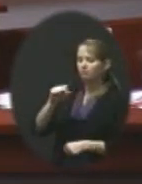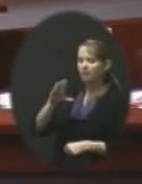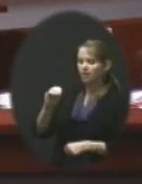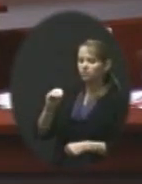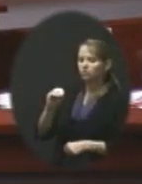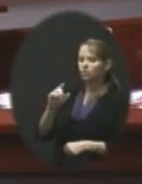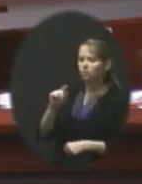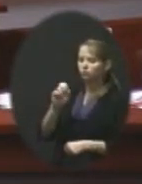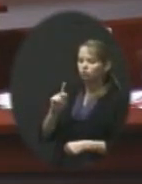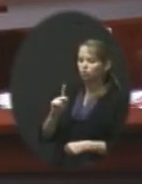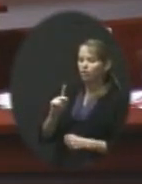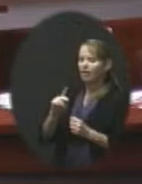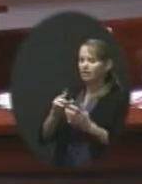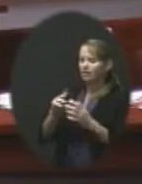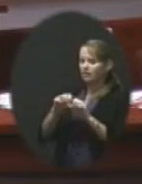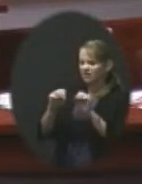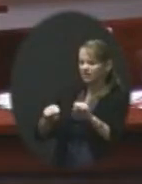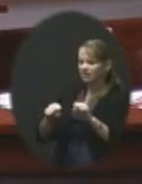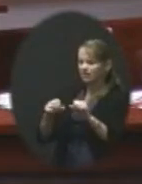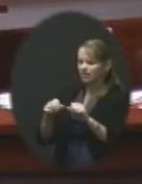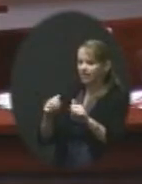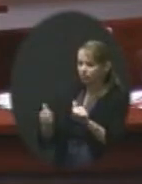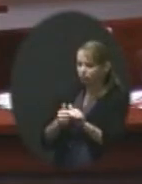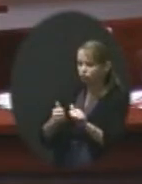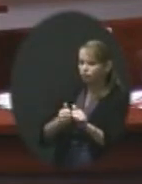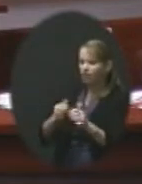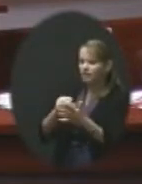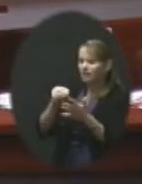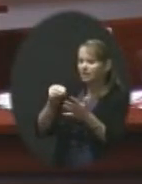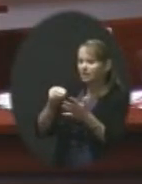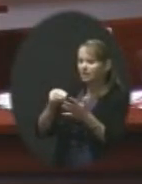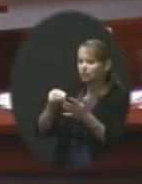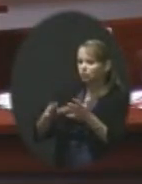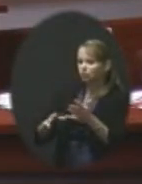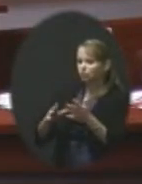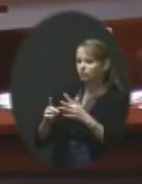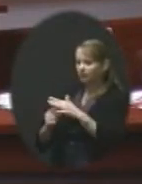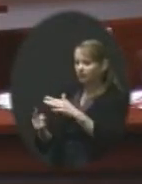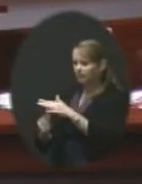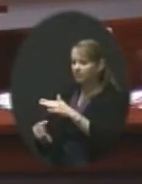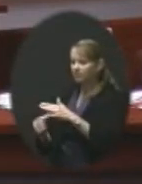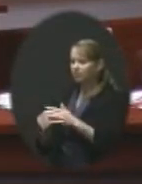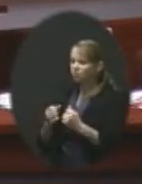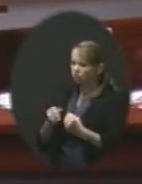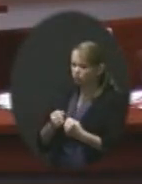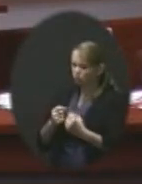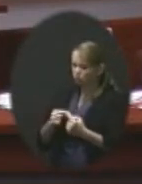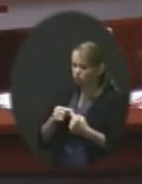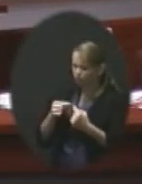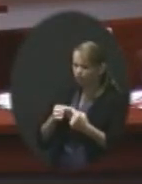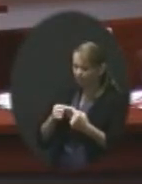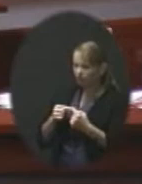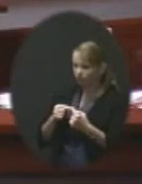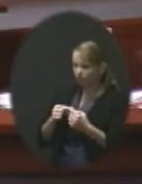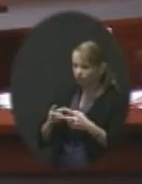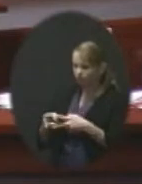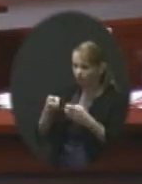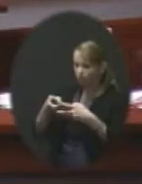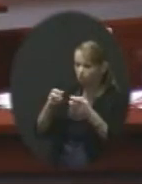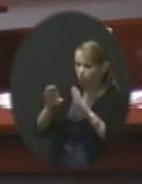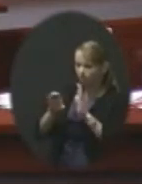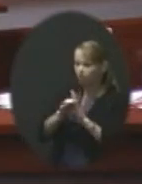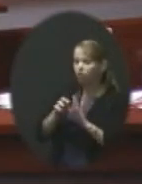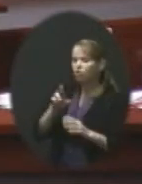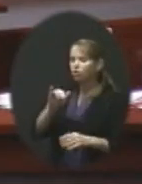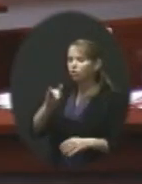at Olathe South and struggling to load student pictures. Rita Lyon found out we were frustrated and emailed me to offer her help.